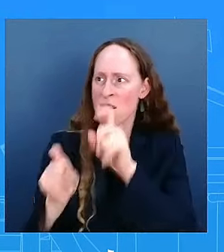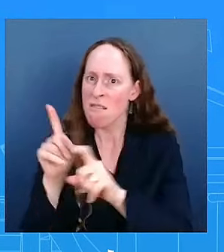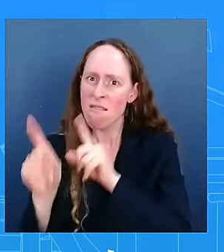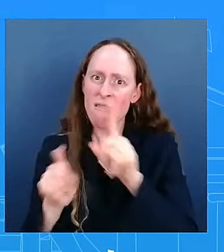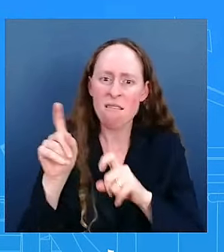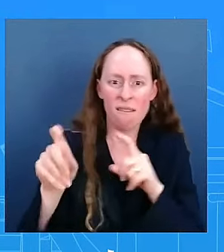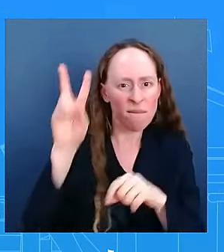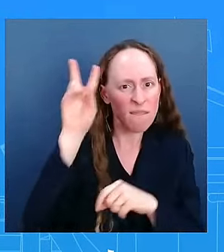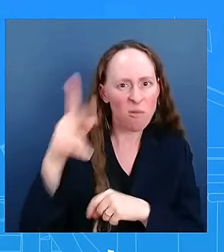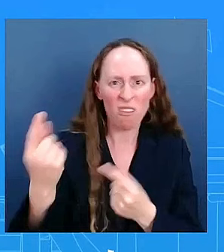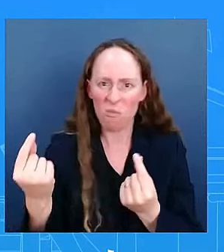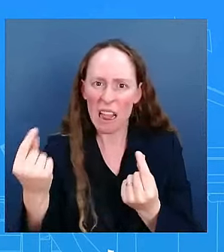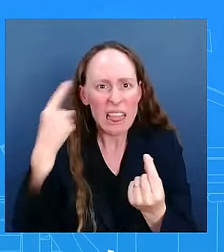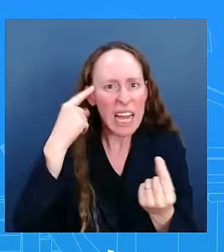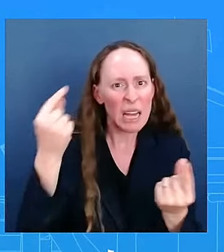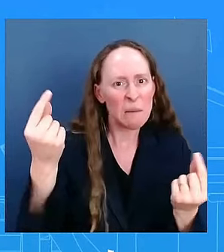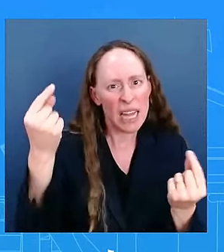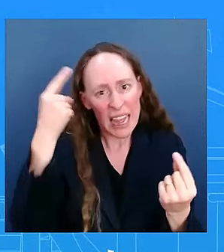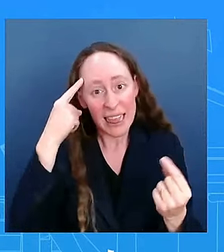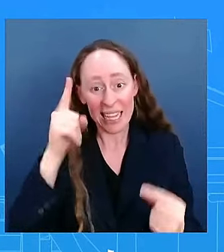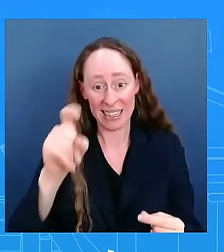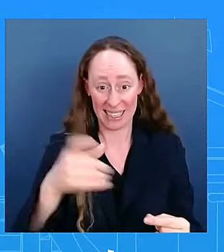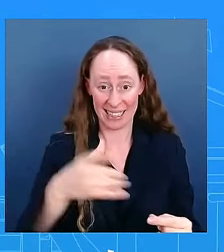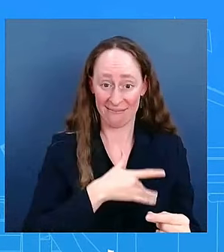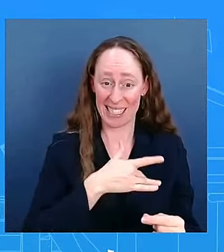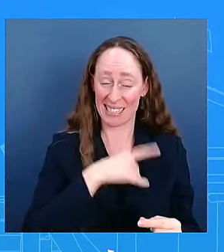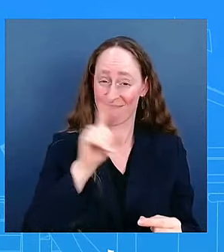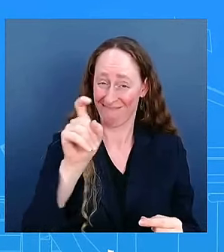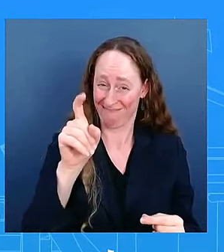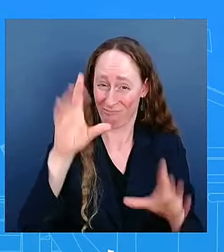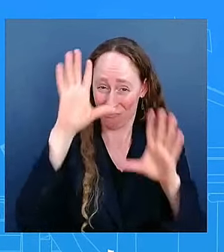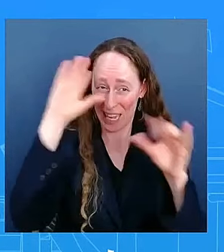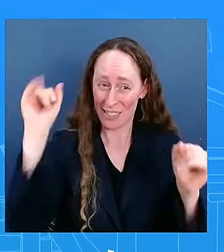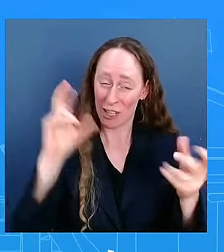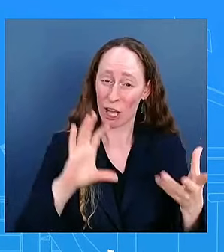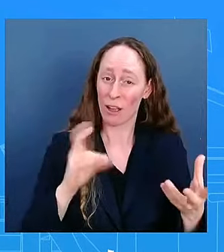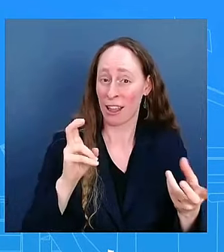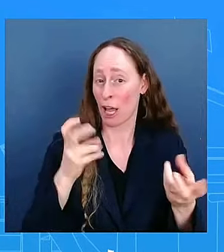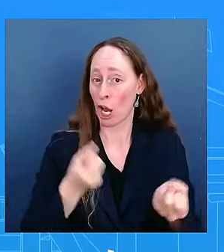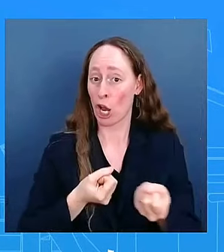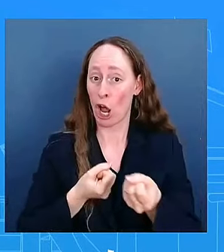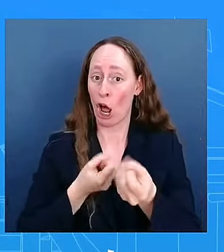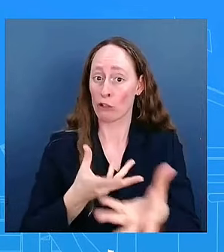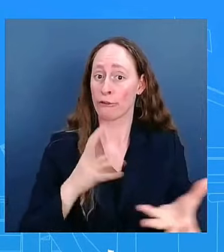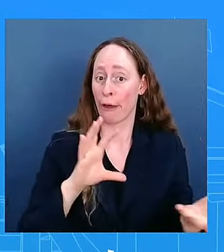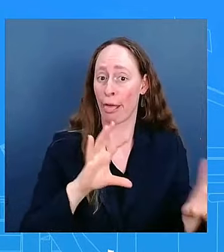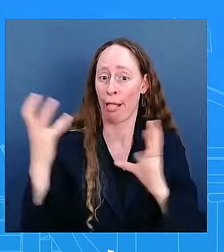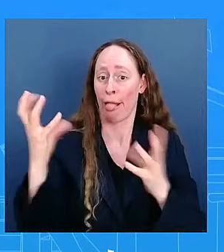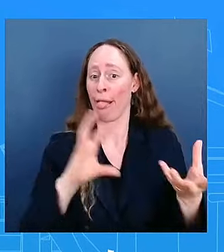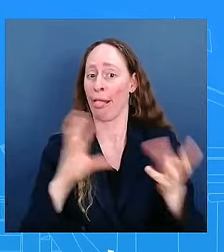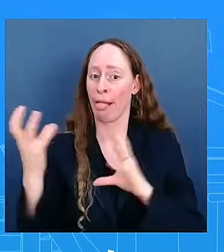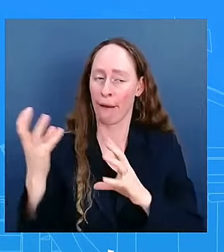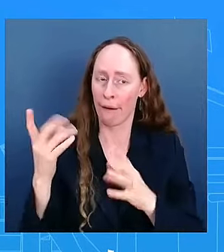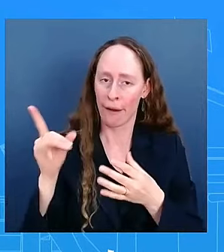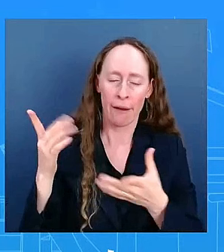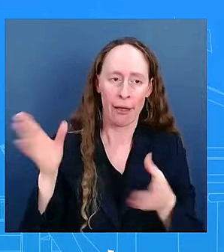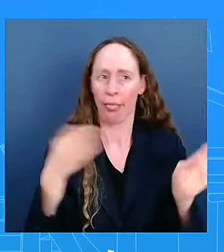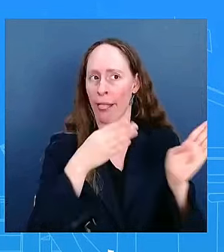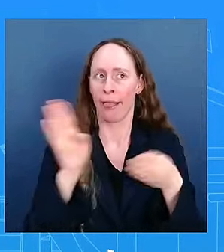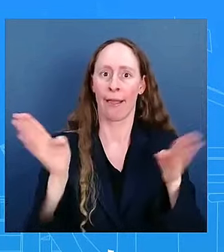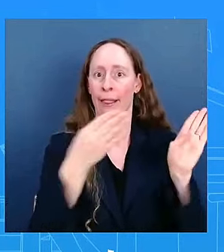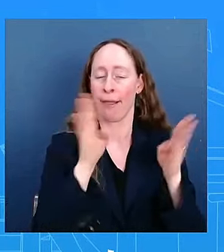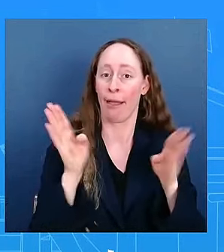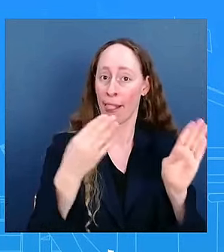causing from her campaign in these final days? Here's what I'll say. Yes, the Vice President spoke to this and she said herself that the President clarified these